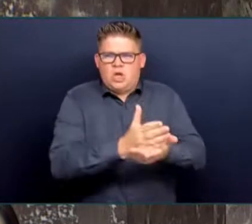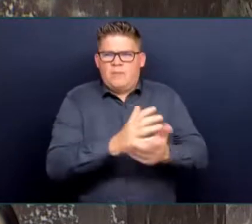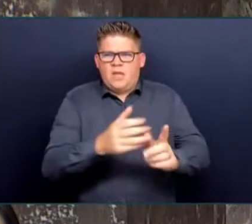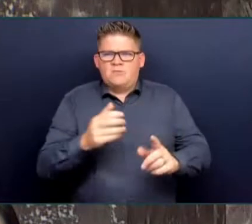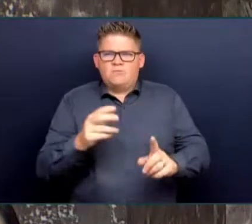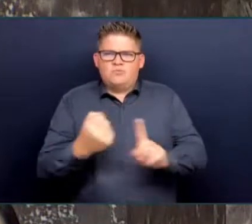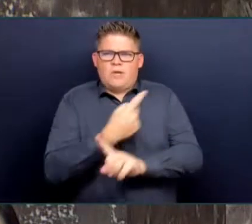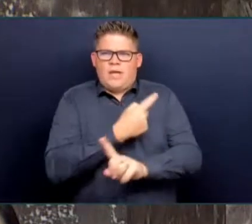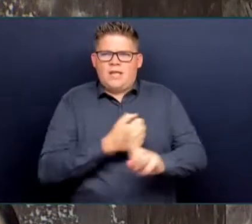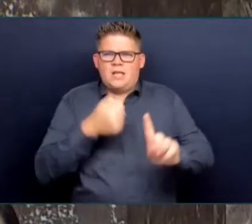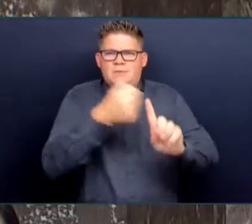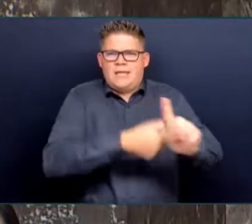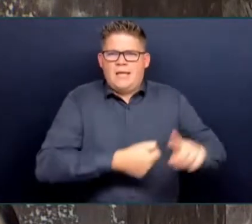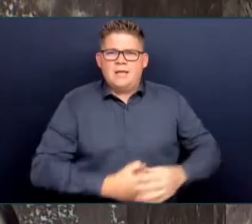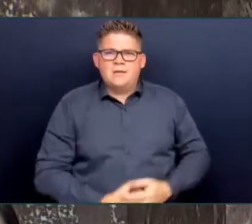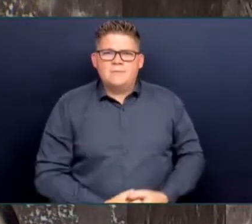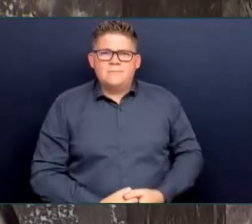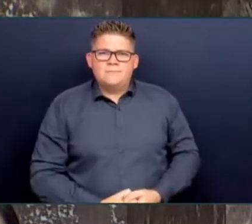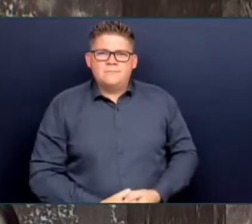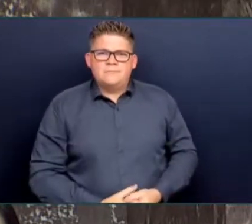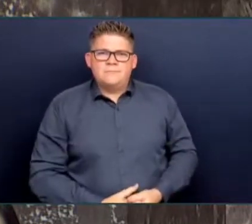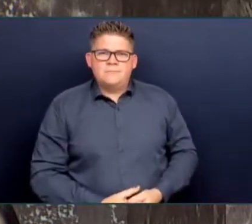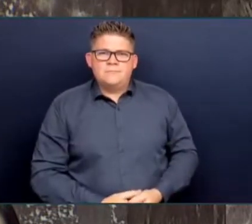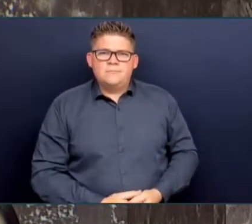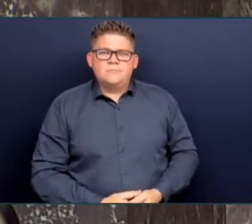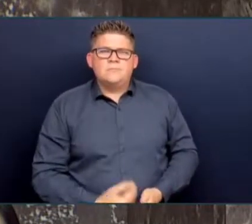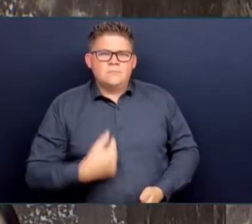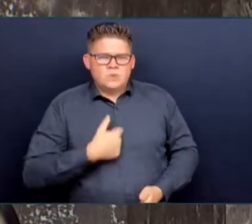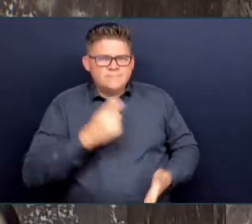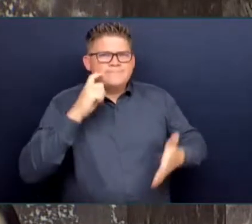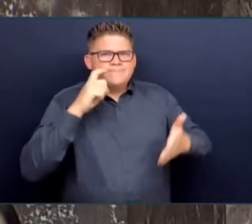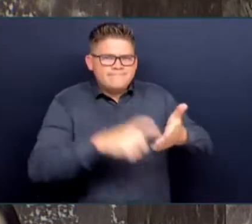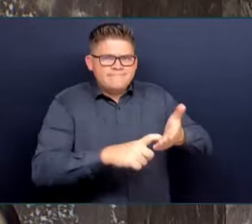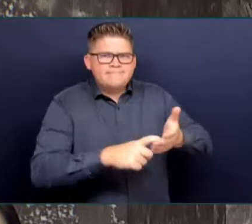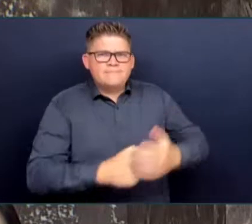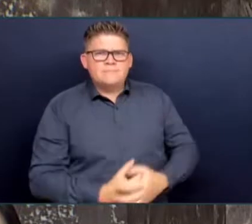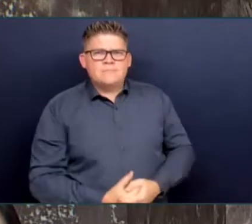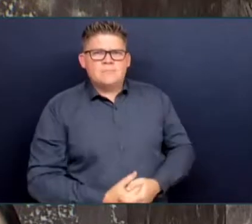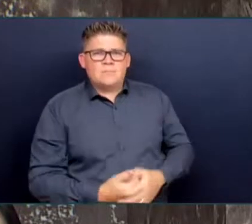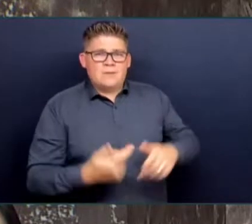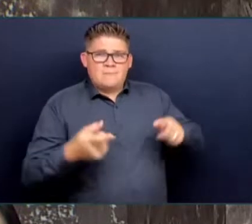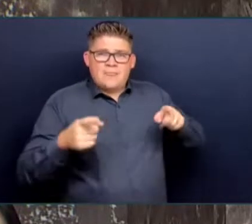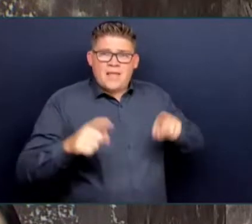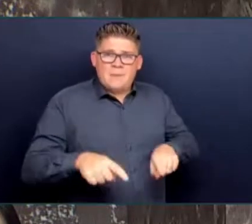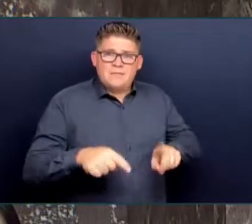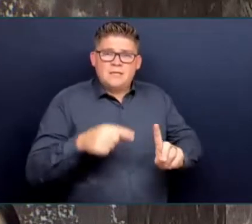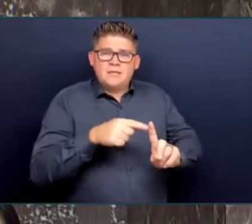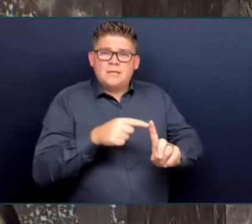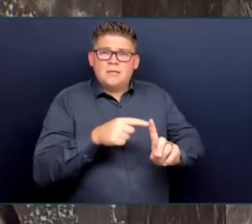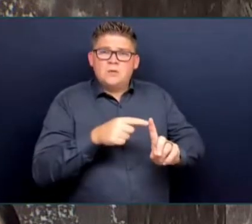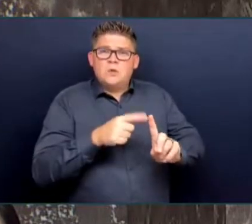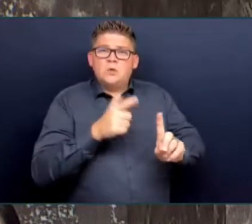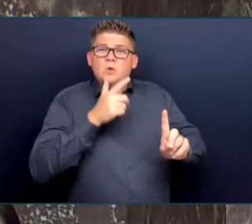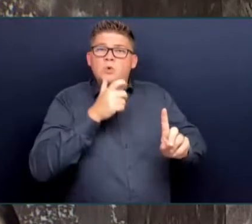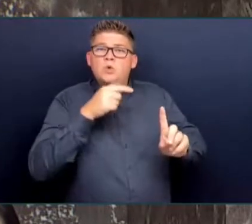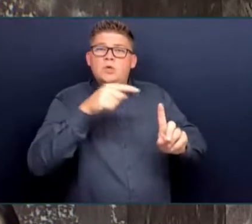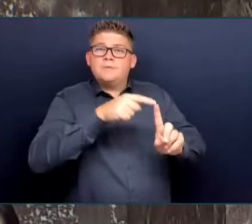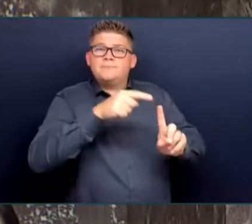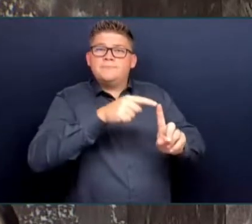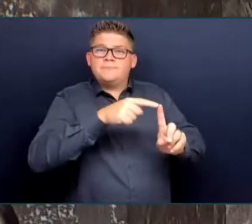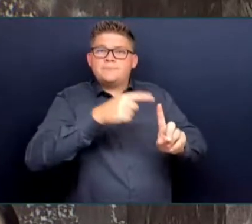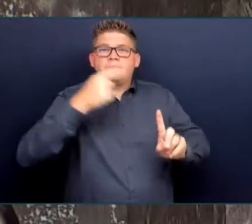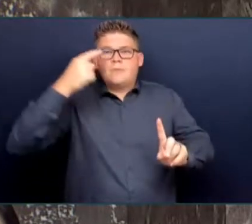these types of crimes that we're seeing involve often people with mental and health substance abuse addictions